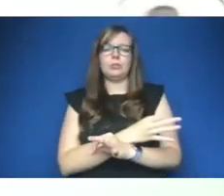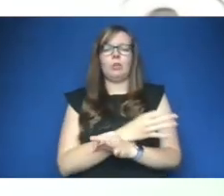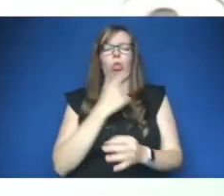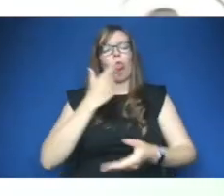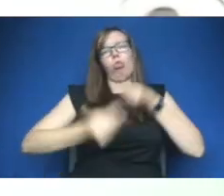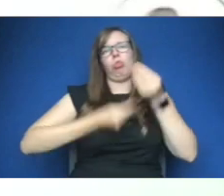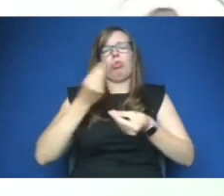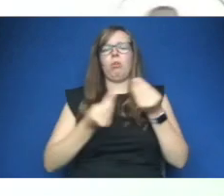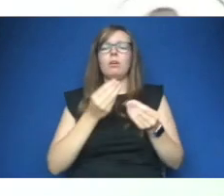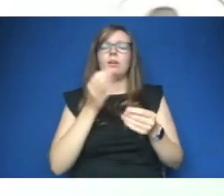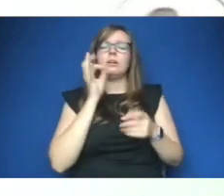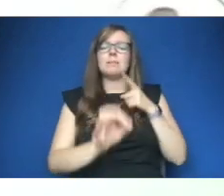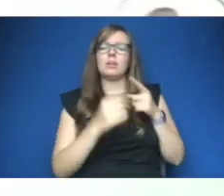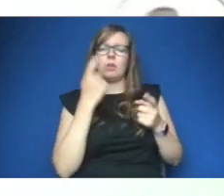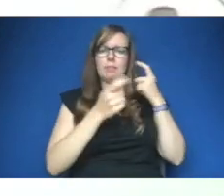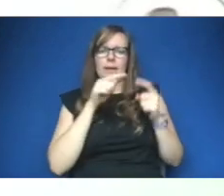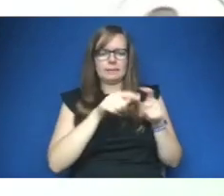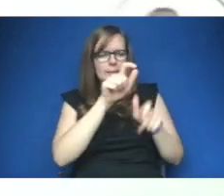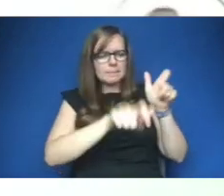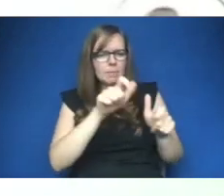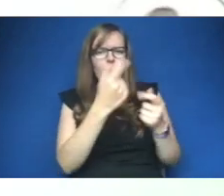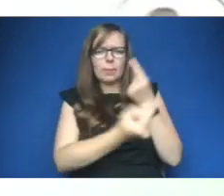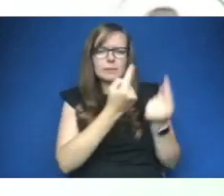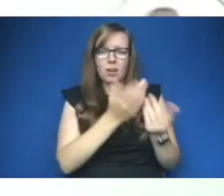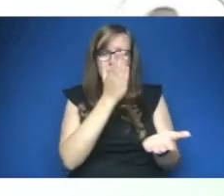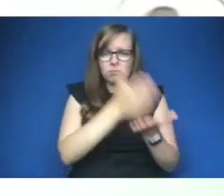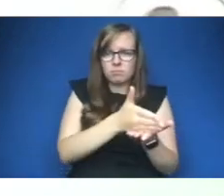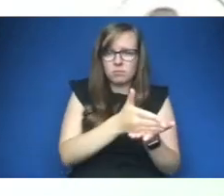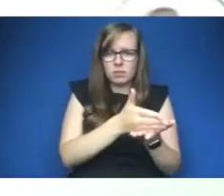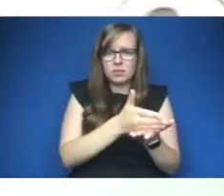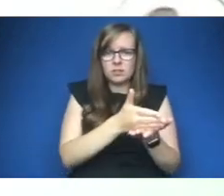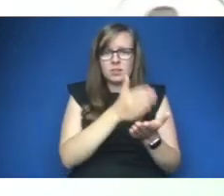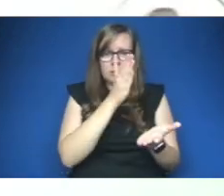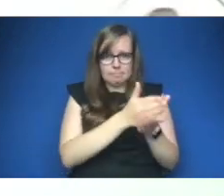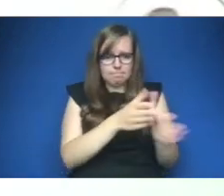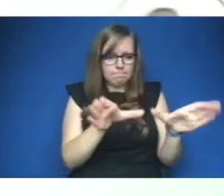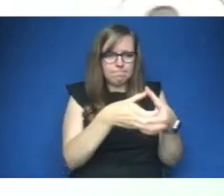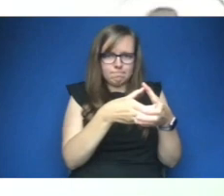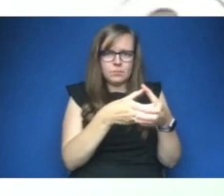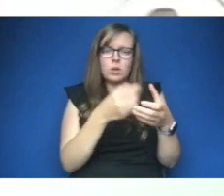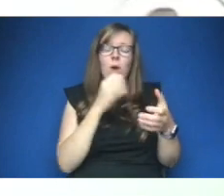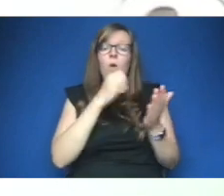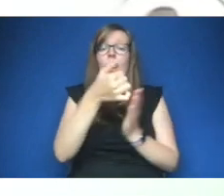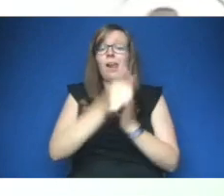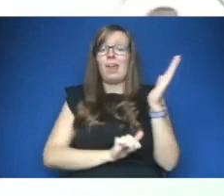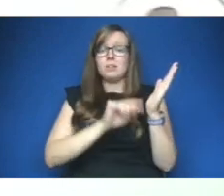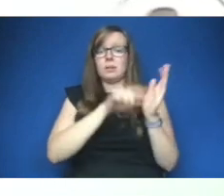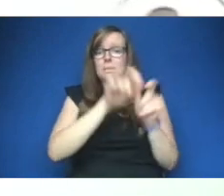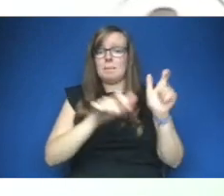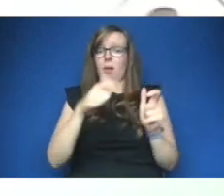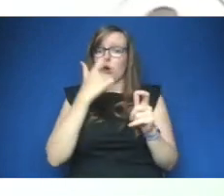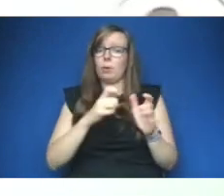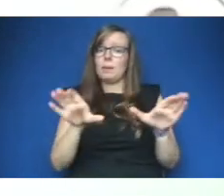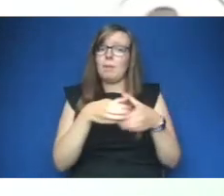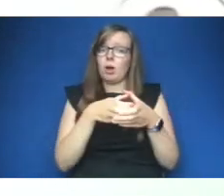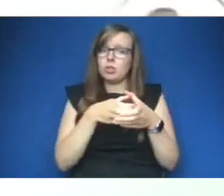who in our society are actually marginalized so i'm going to give you a list of those people that could be marginalized so